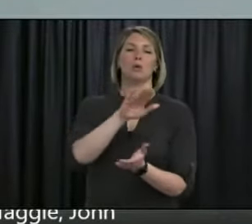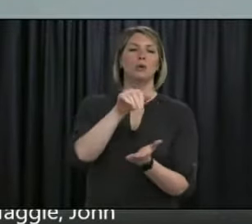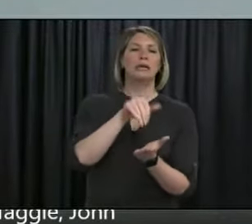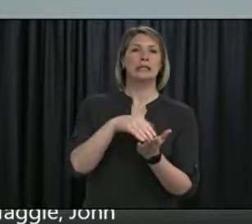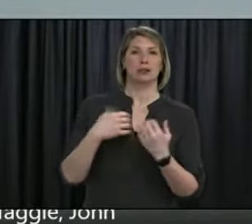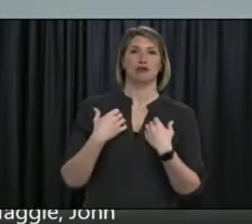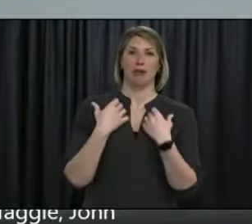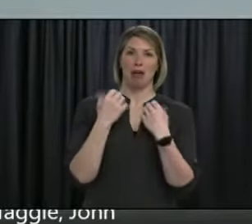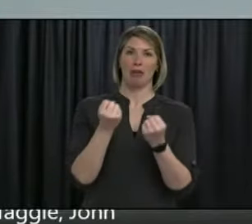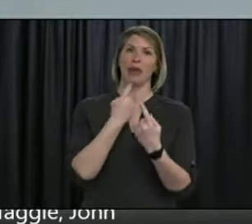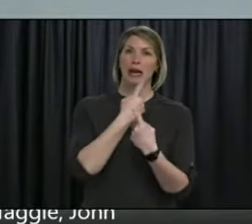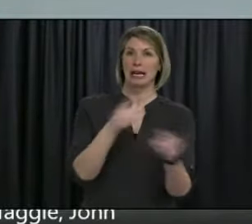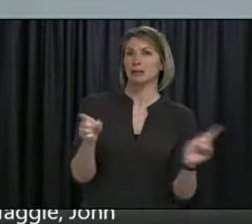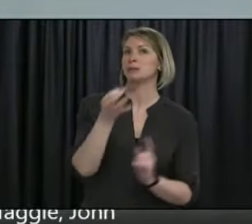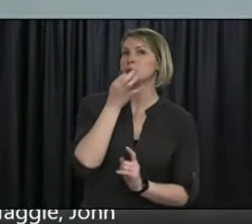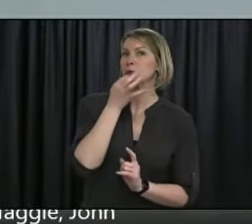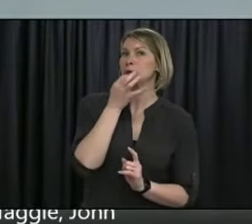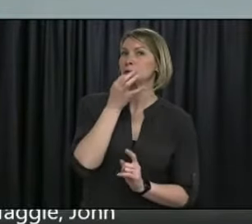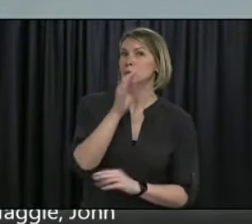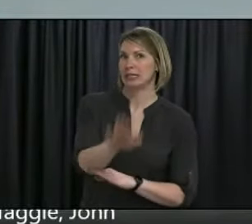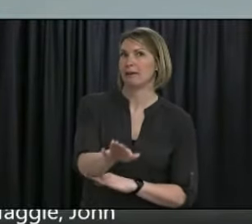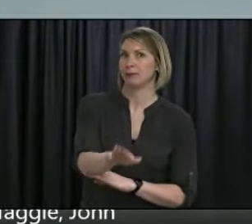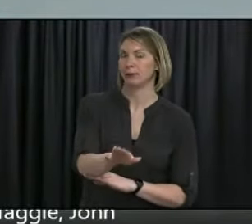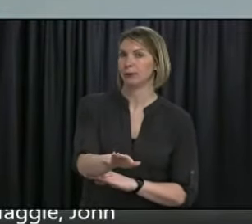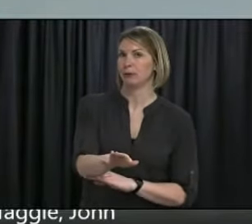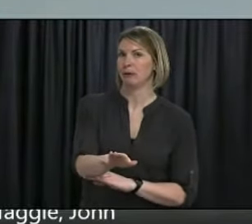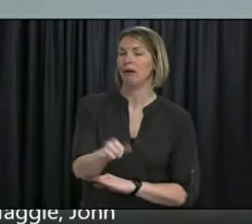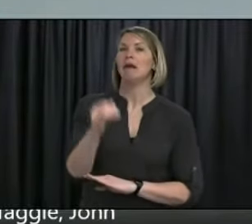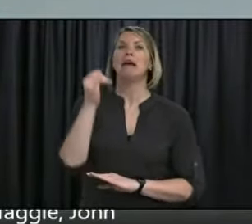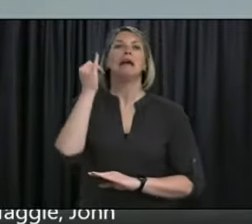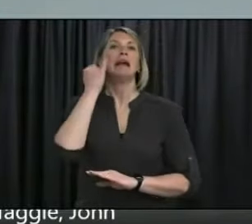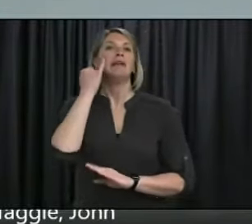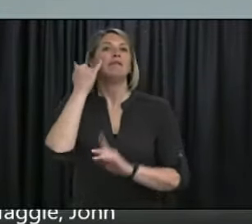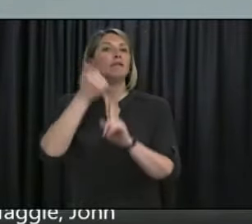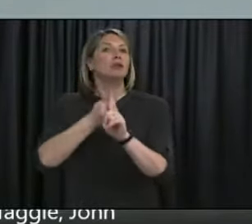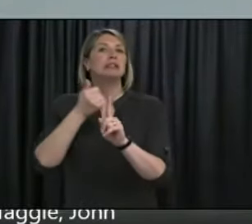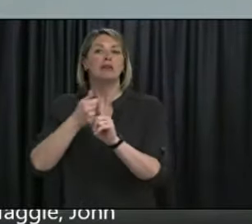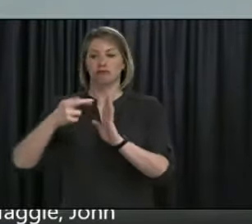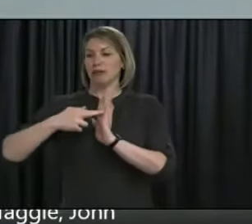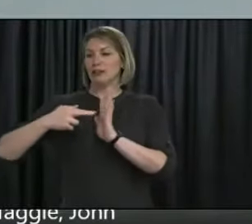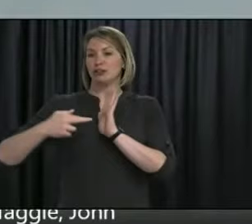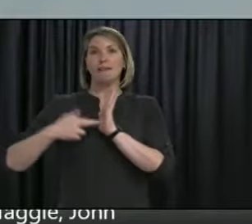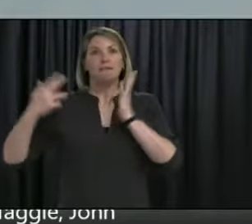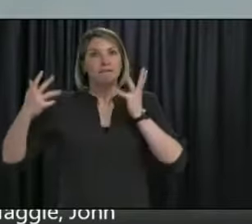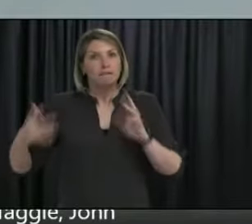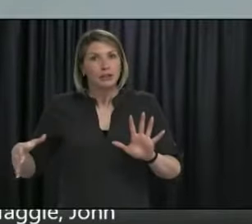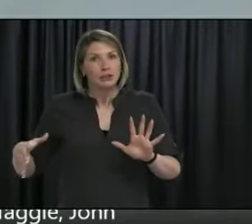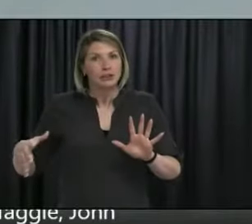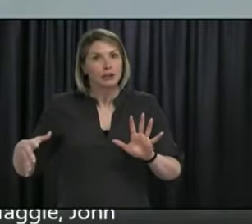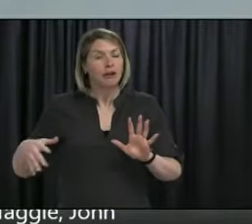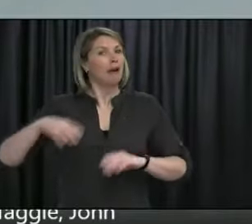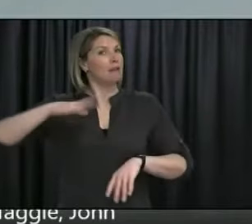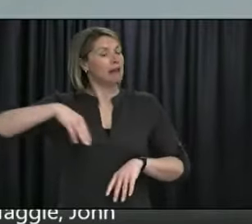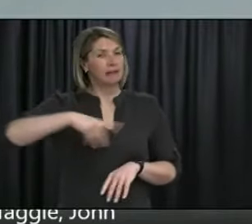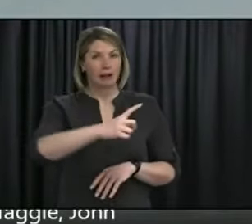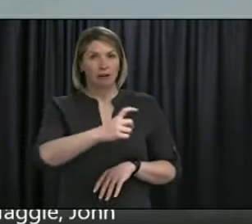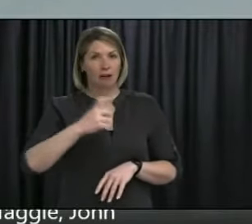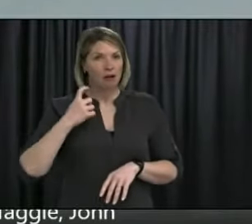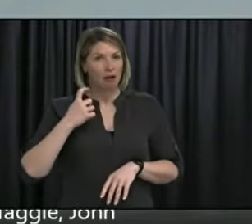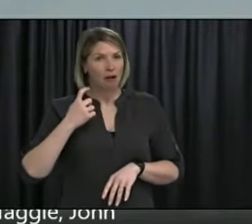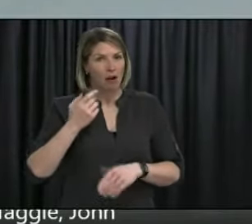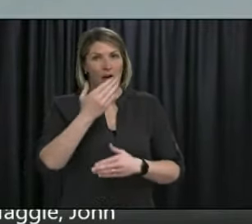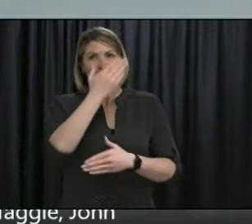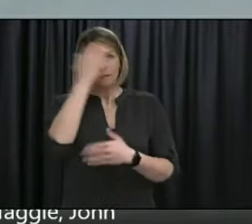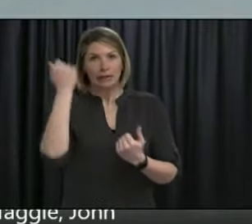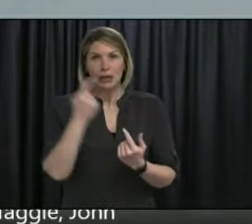If you have pre-registered, there is no need to call. You will not be forgotten. The clinics are